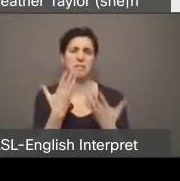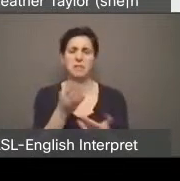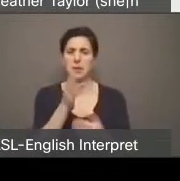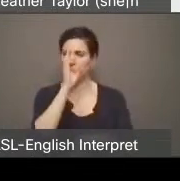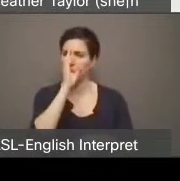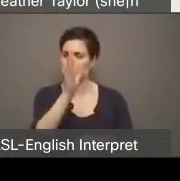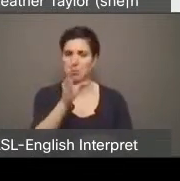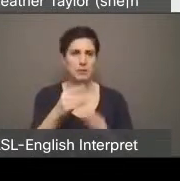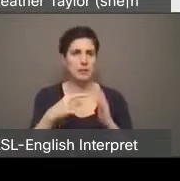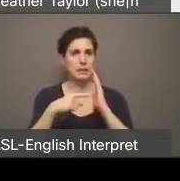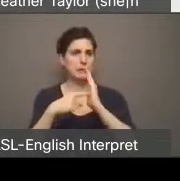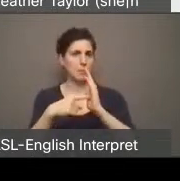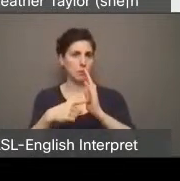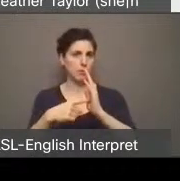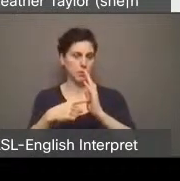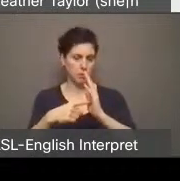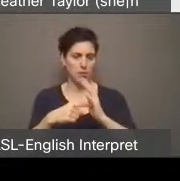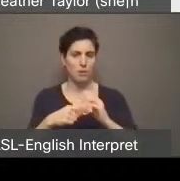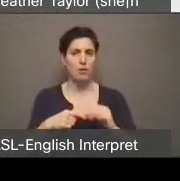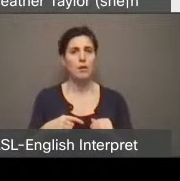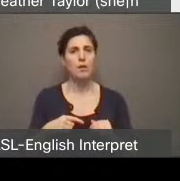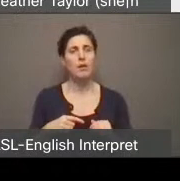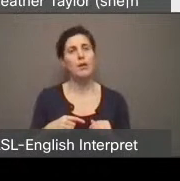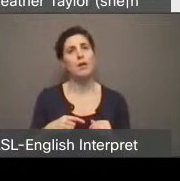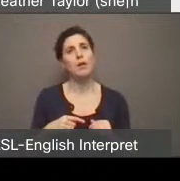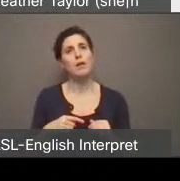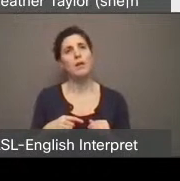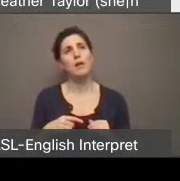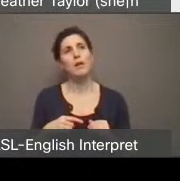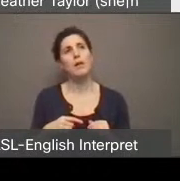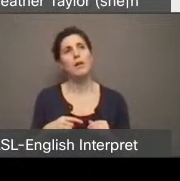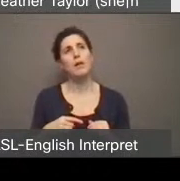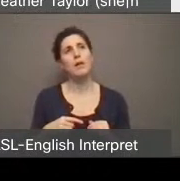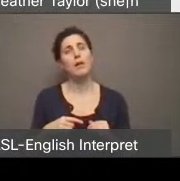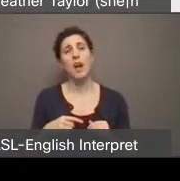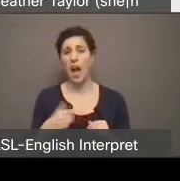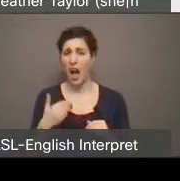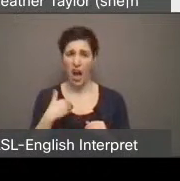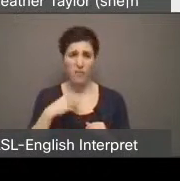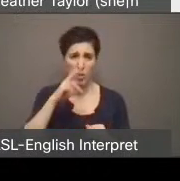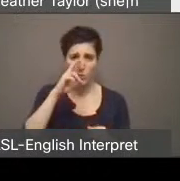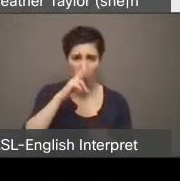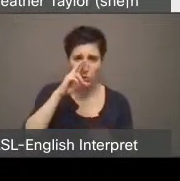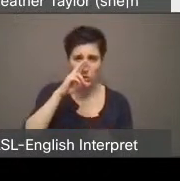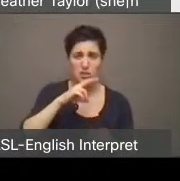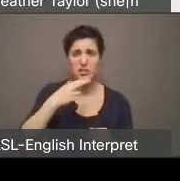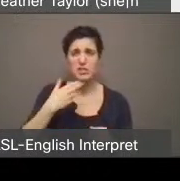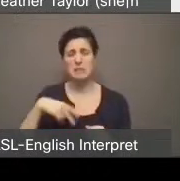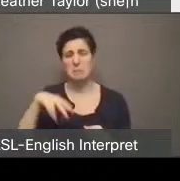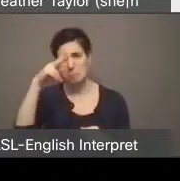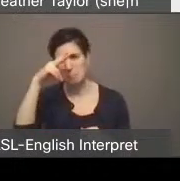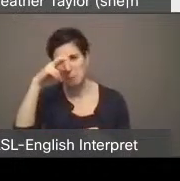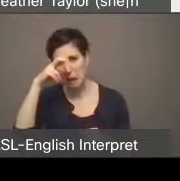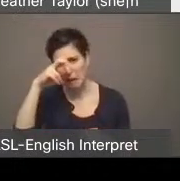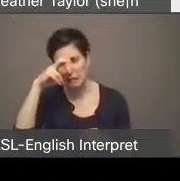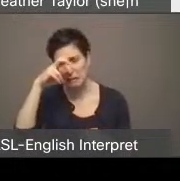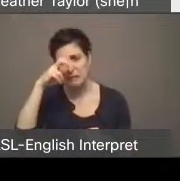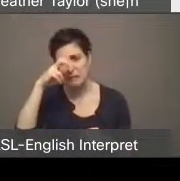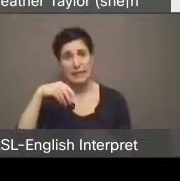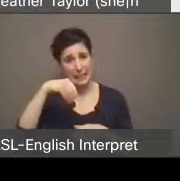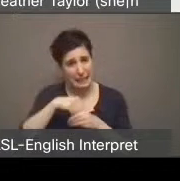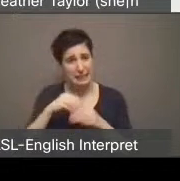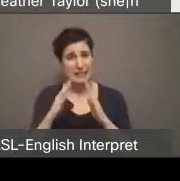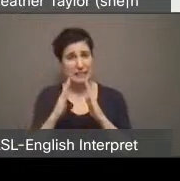everyday living. Our rodents and roaches in city owned